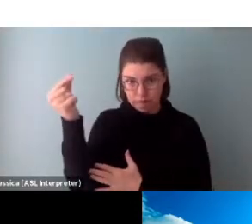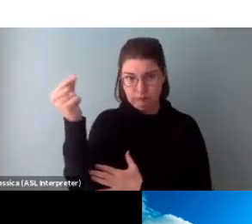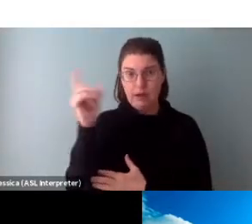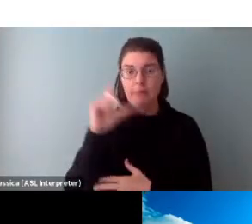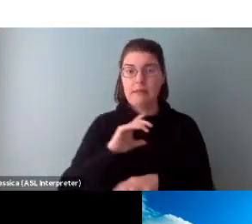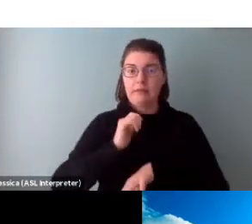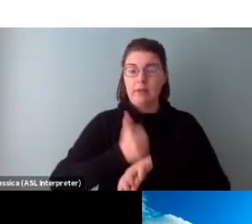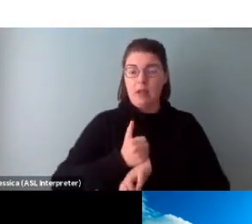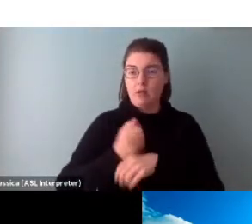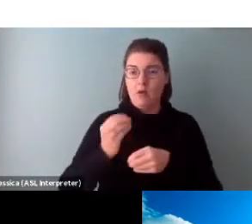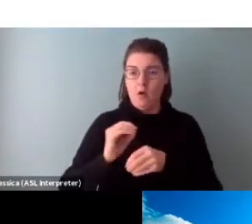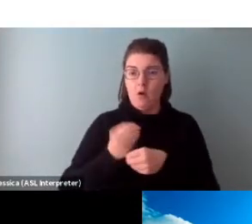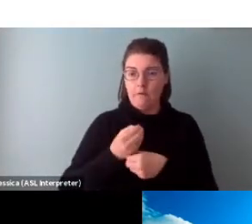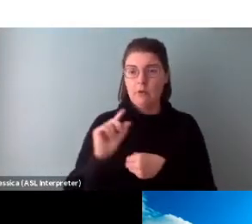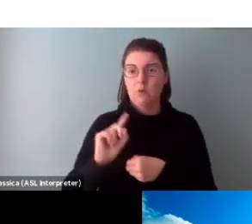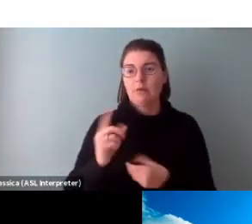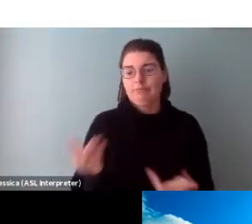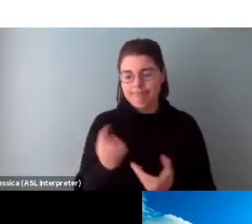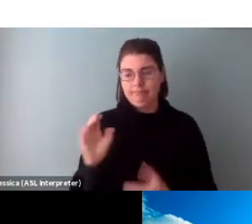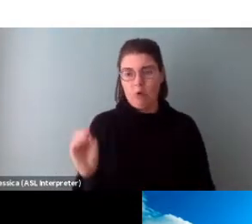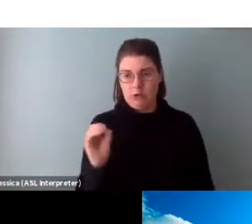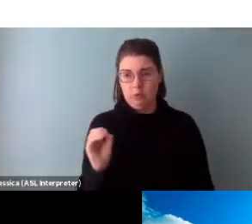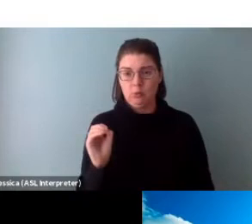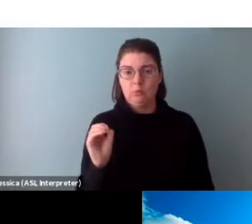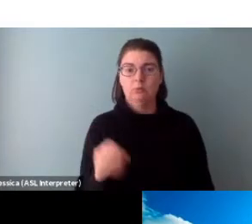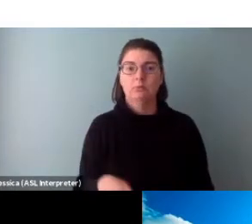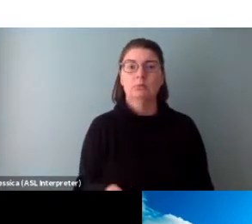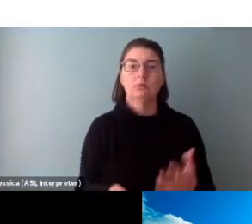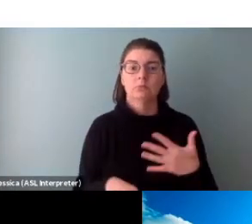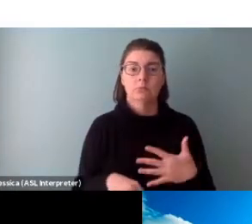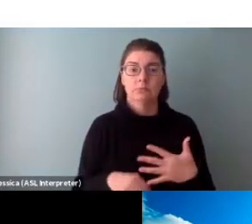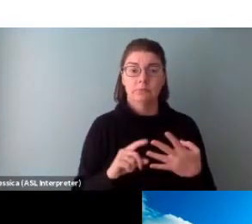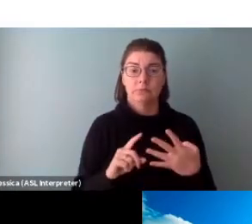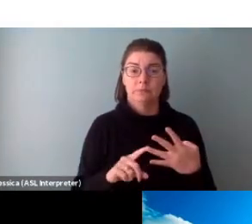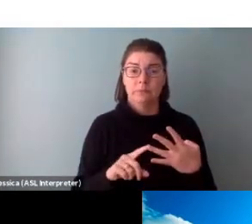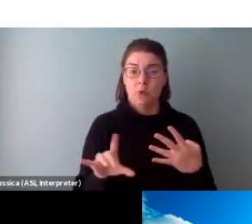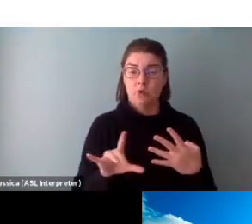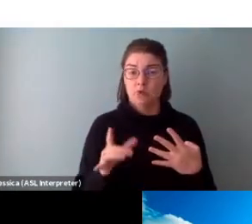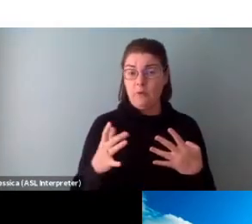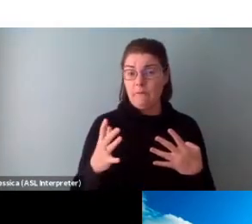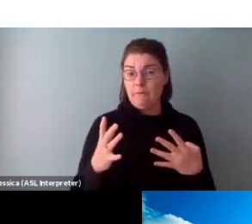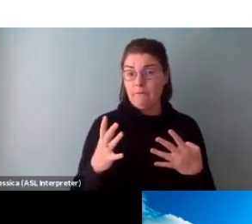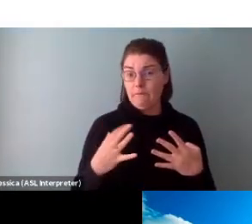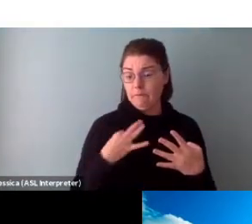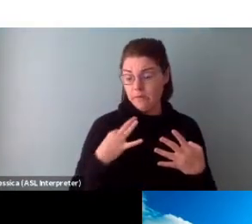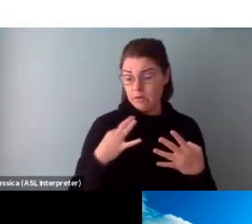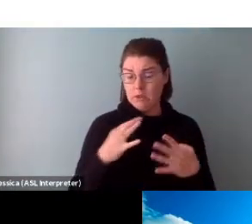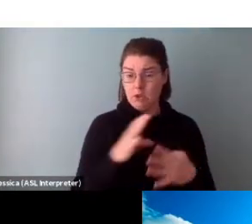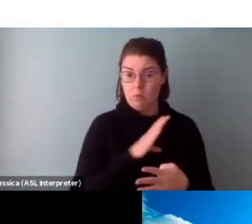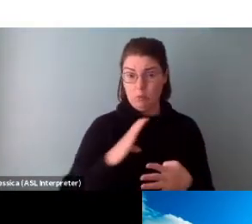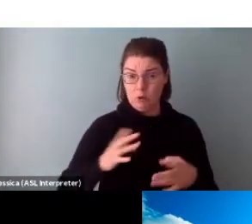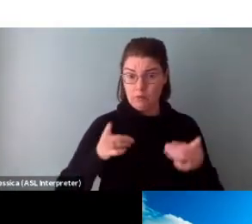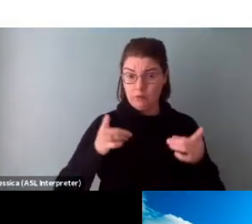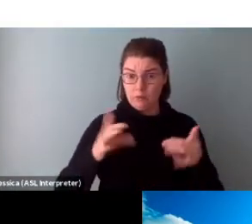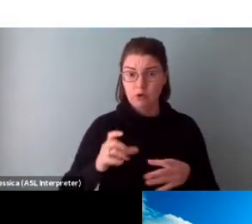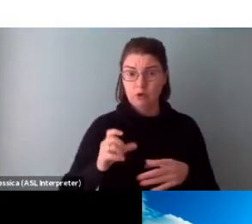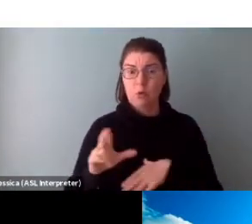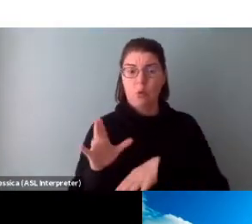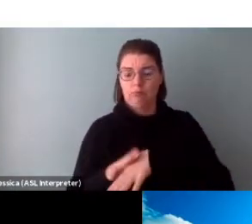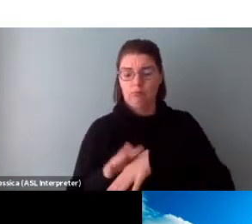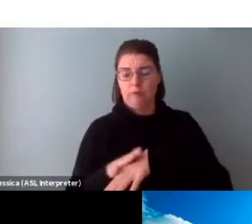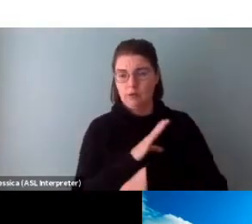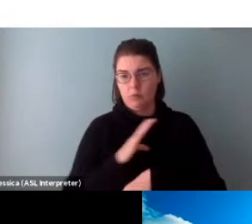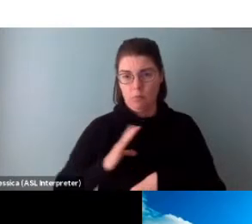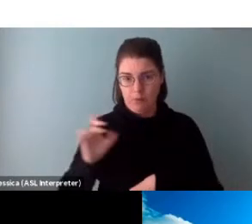a head office in Ontario. As well, they should be governed by a volunteer board of directors or an advisory board,